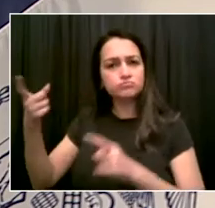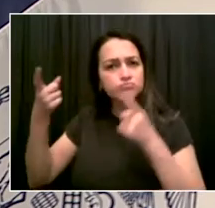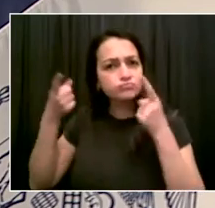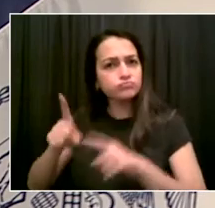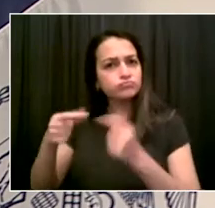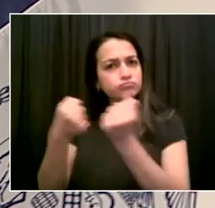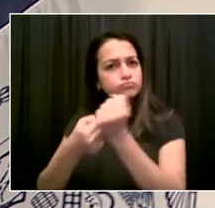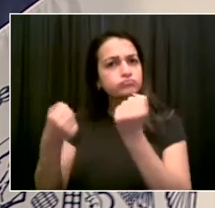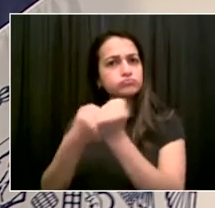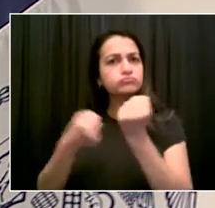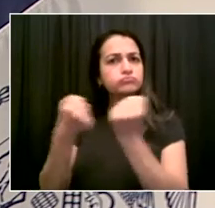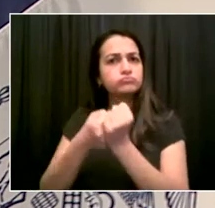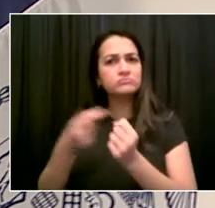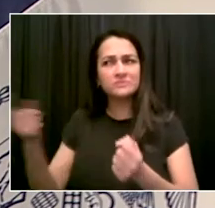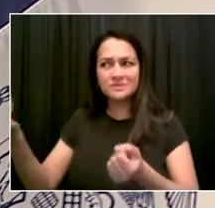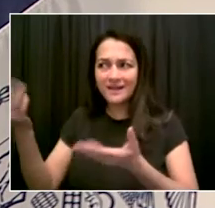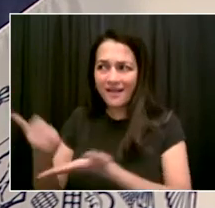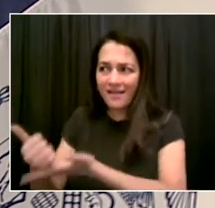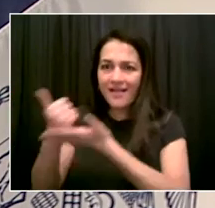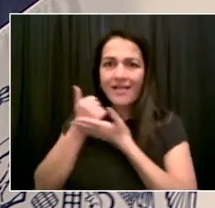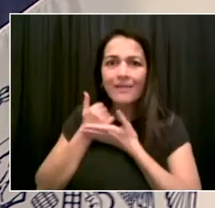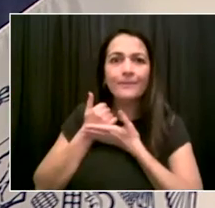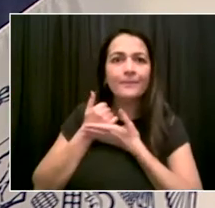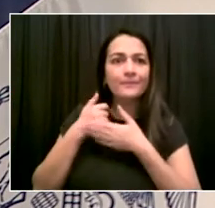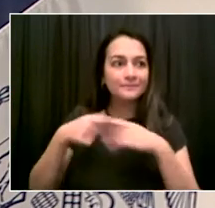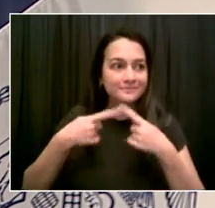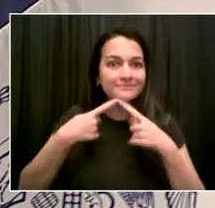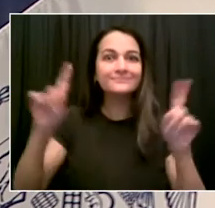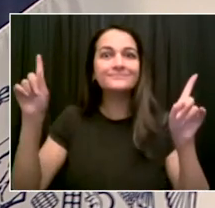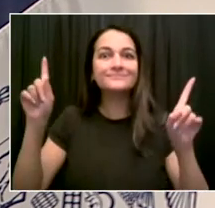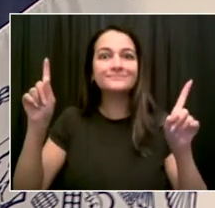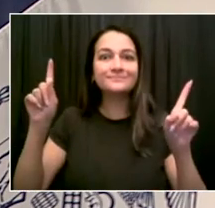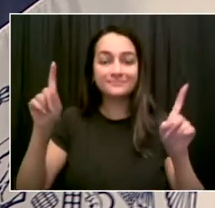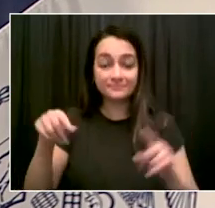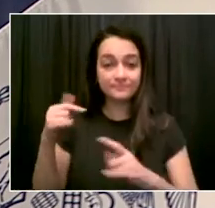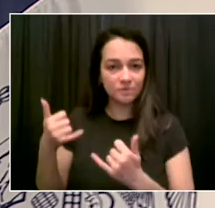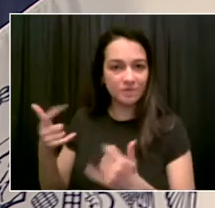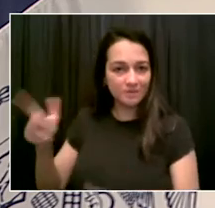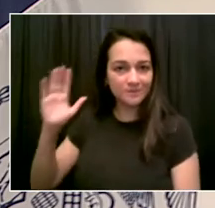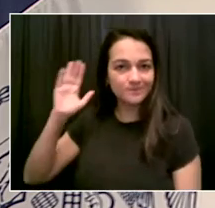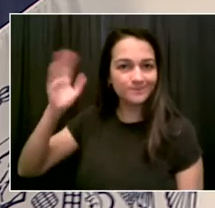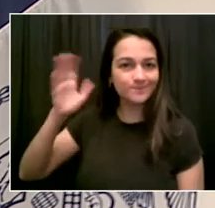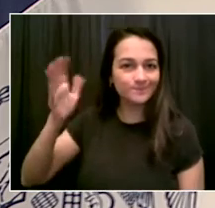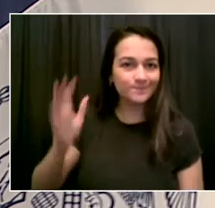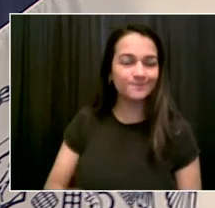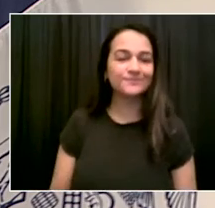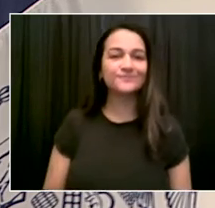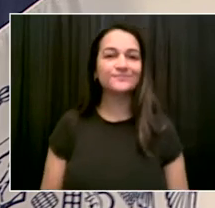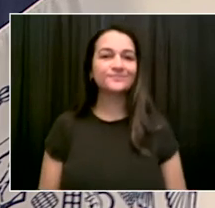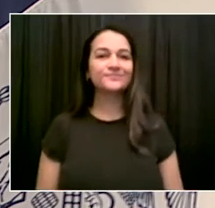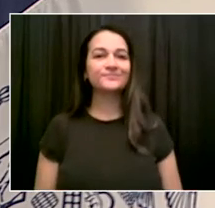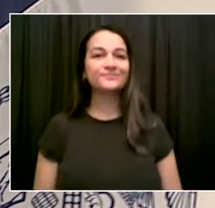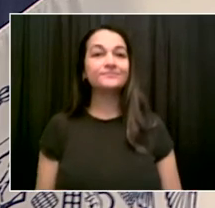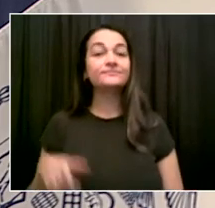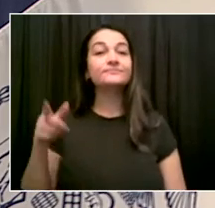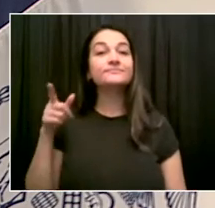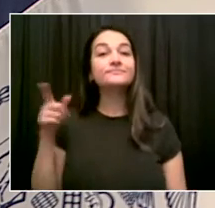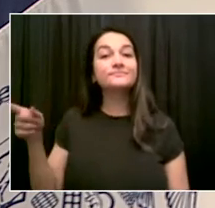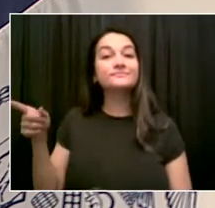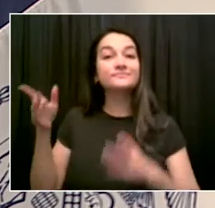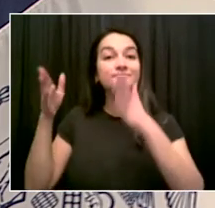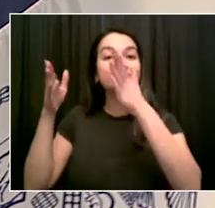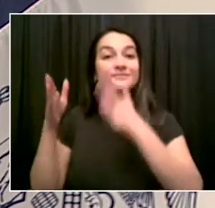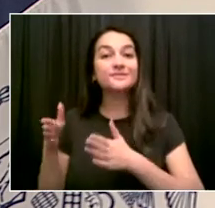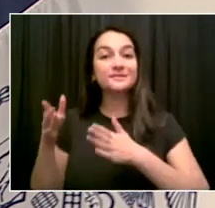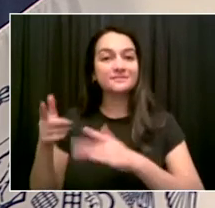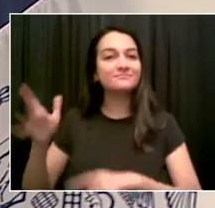the Centers for Medicare and Medicaid Services. He was also a former senior advisor to the Biden White House COVID response team. He